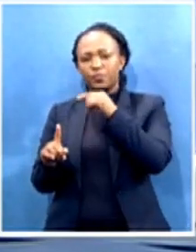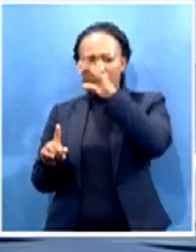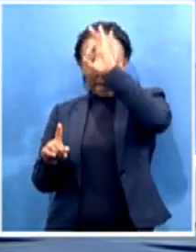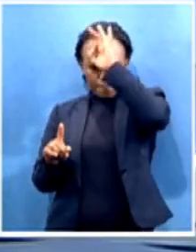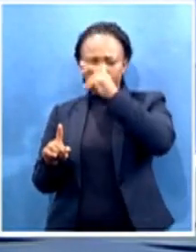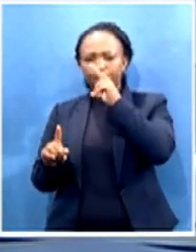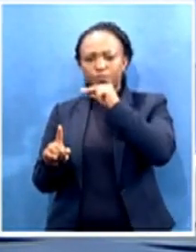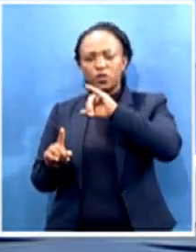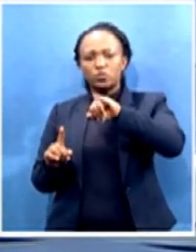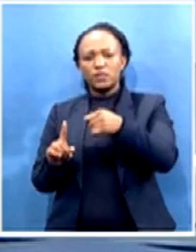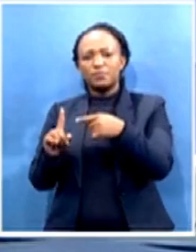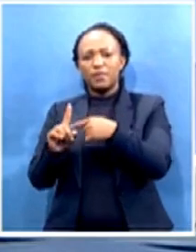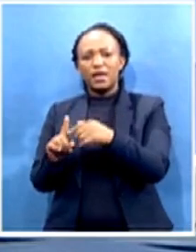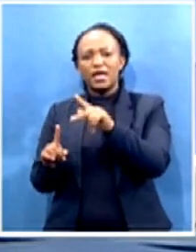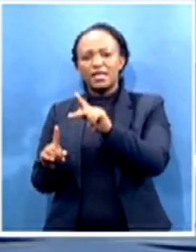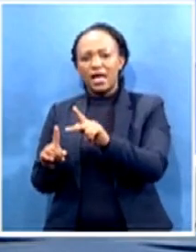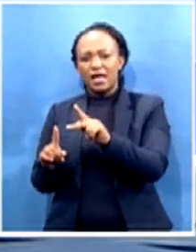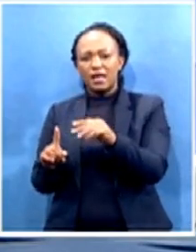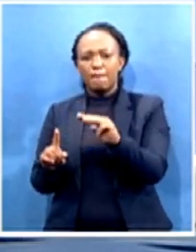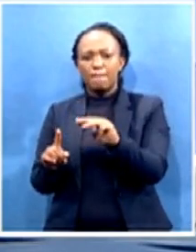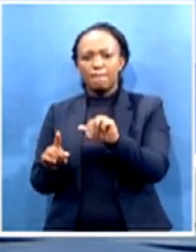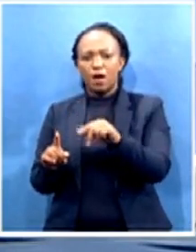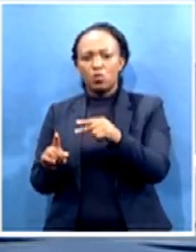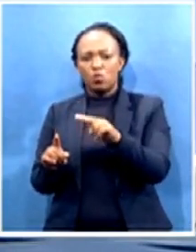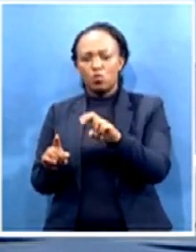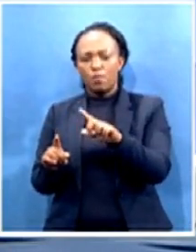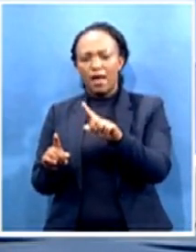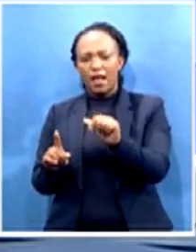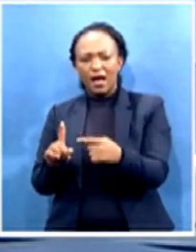Just give us the details of this event and when did it happen exactly?